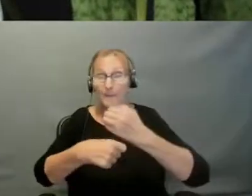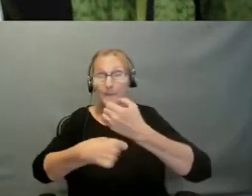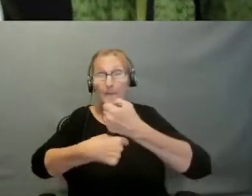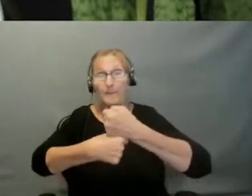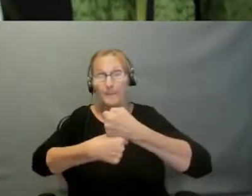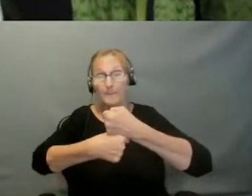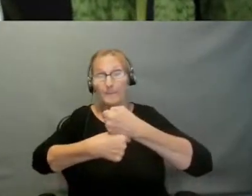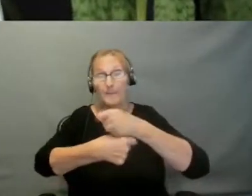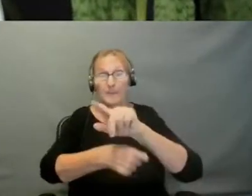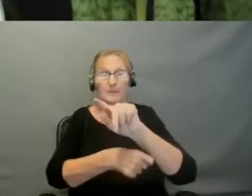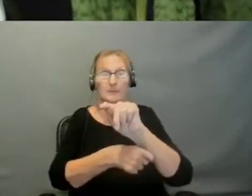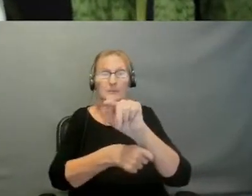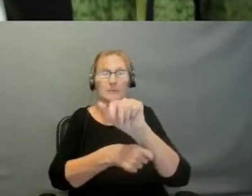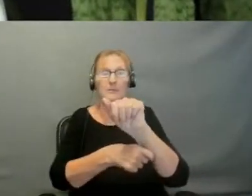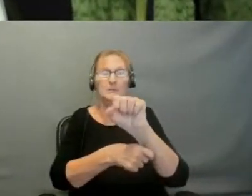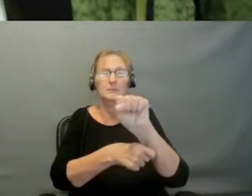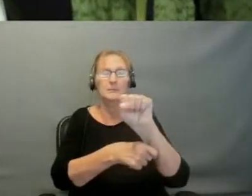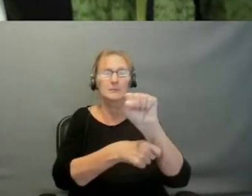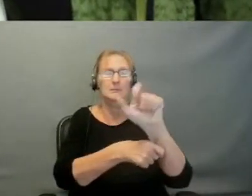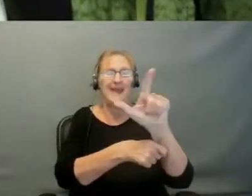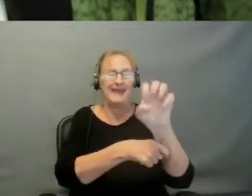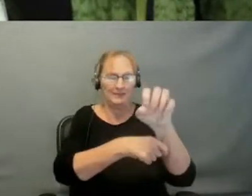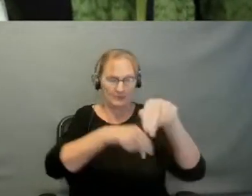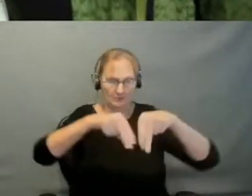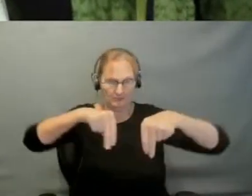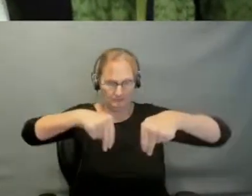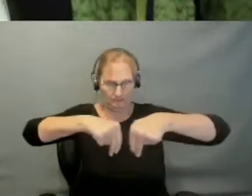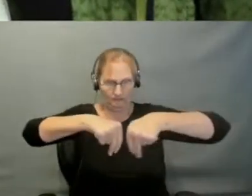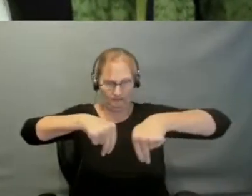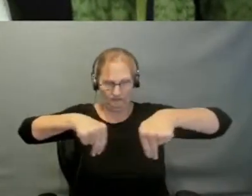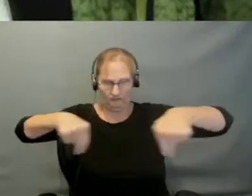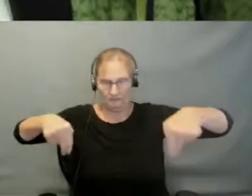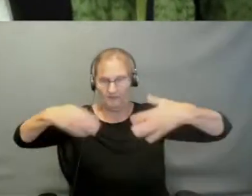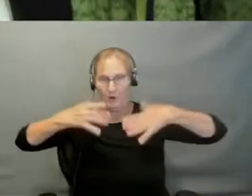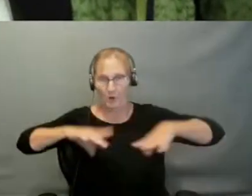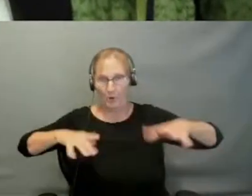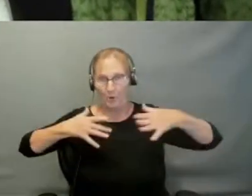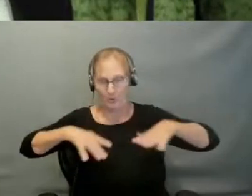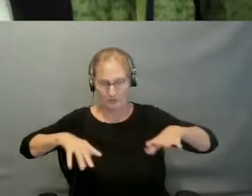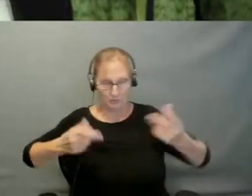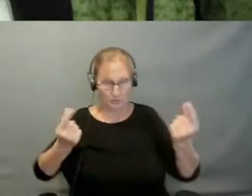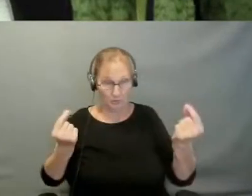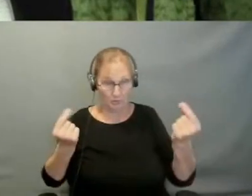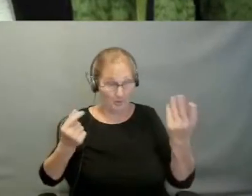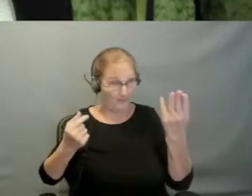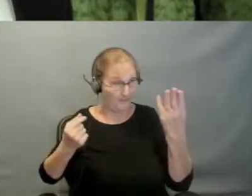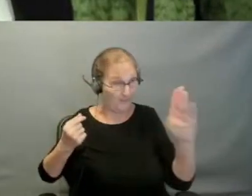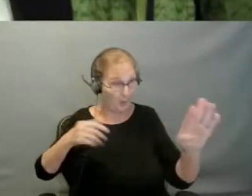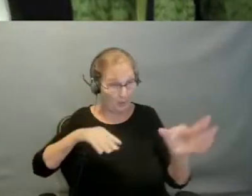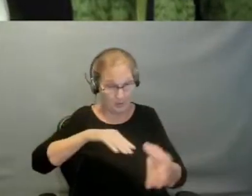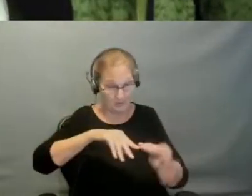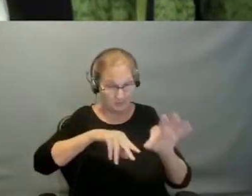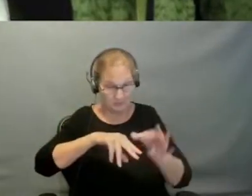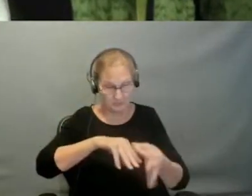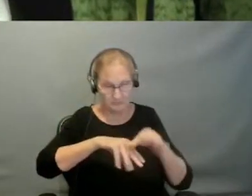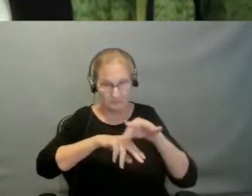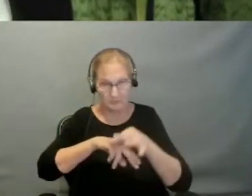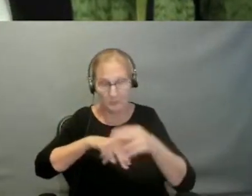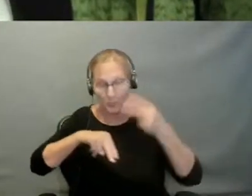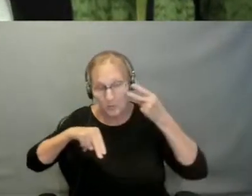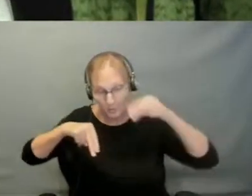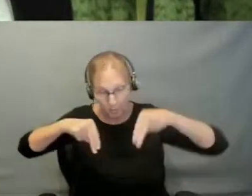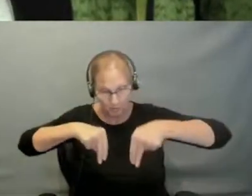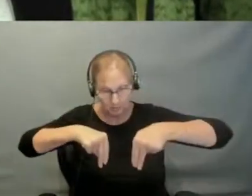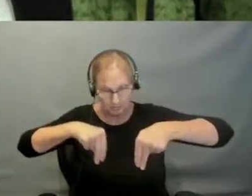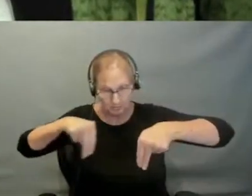of your clothing and attach them with a blue cord. When you see the tassels,